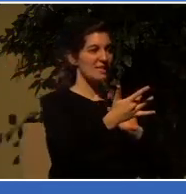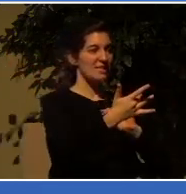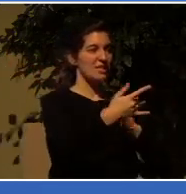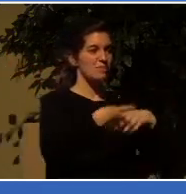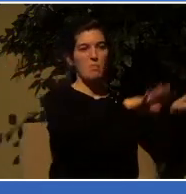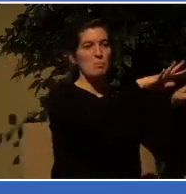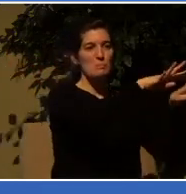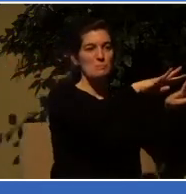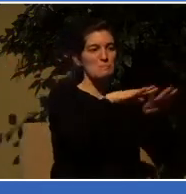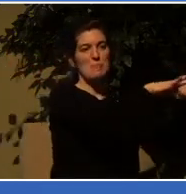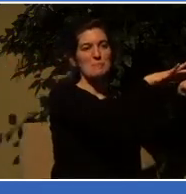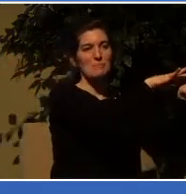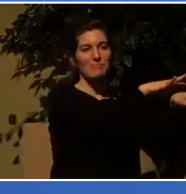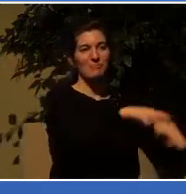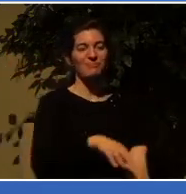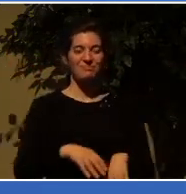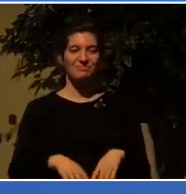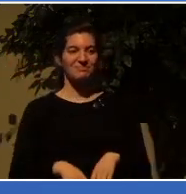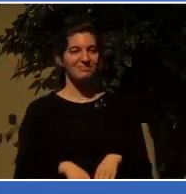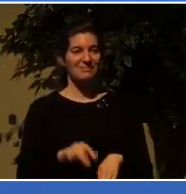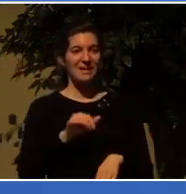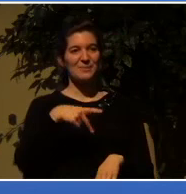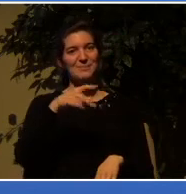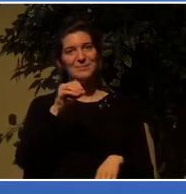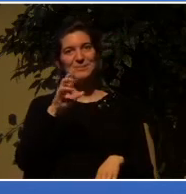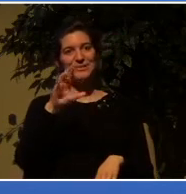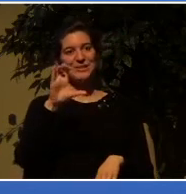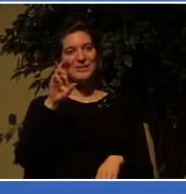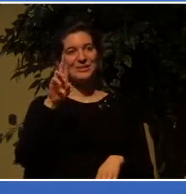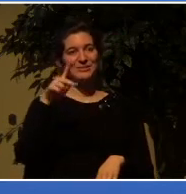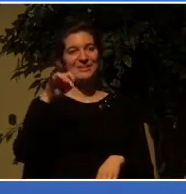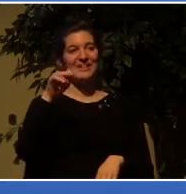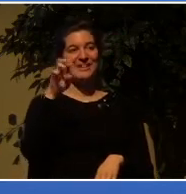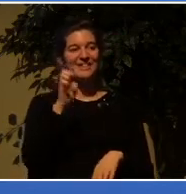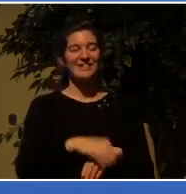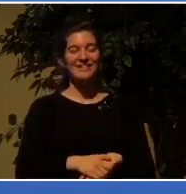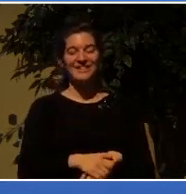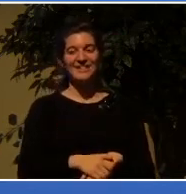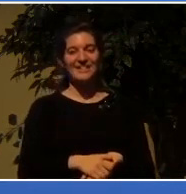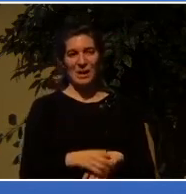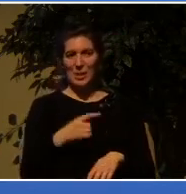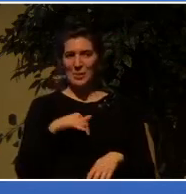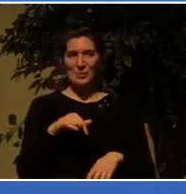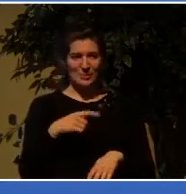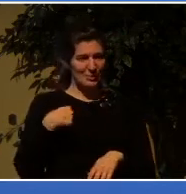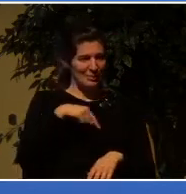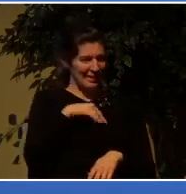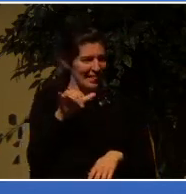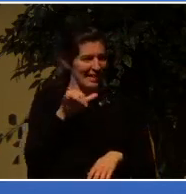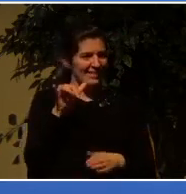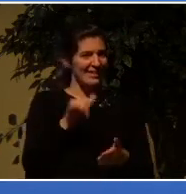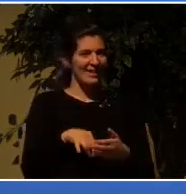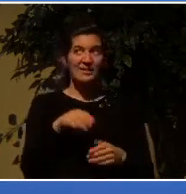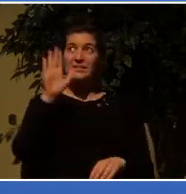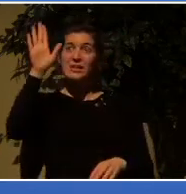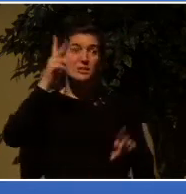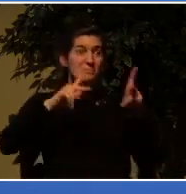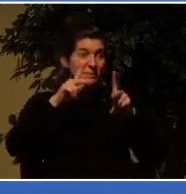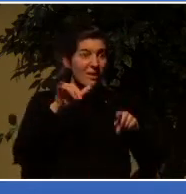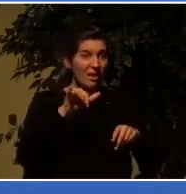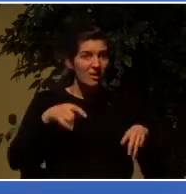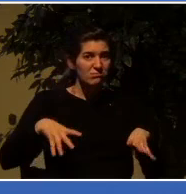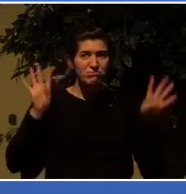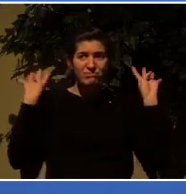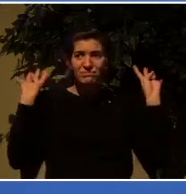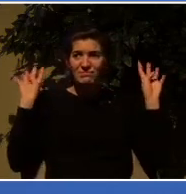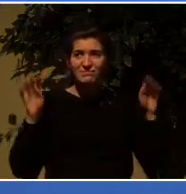God's wanting us to grow up. That's one side of the equation. But remember, there's another side to the equation and that's one that we don't understand very well at